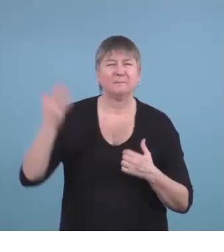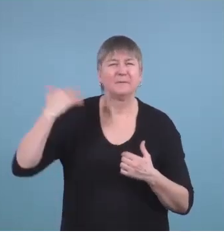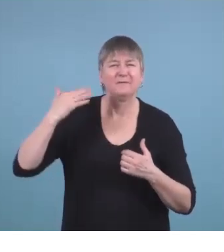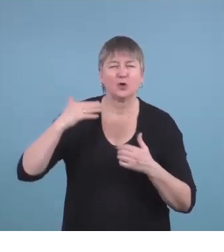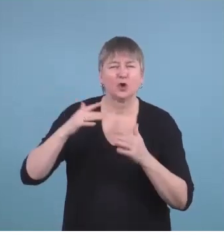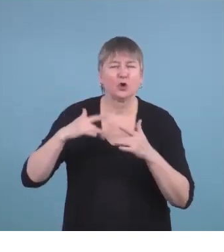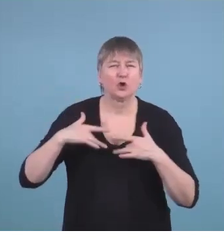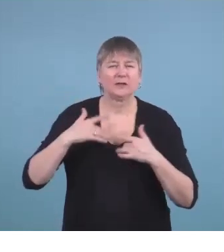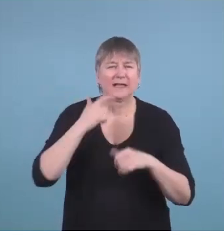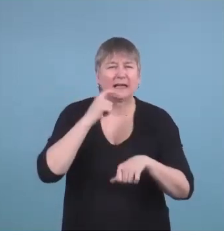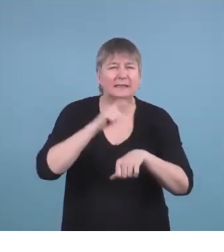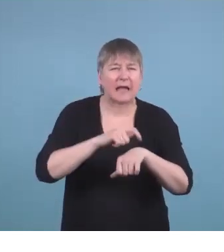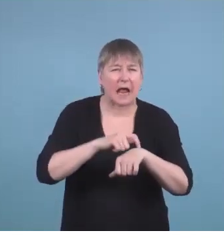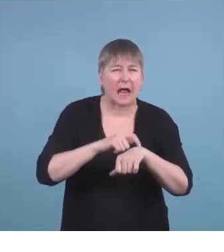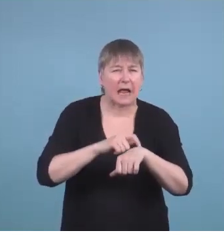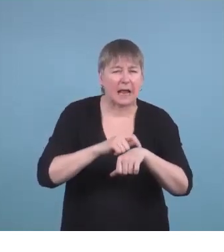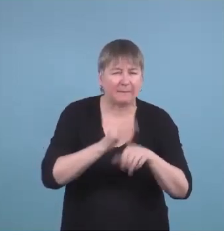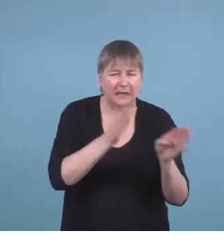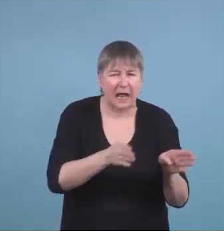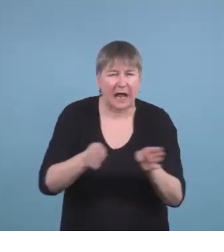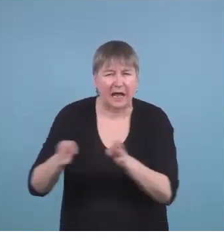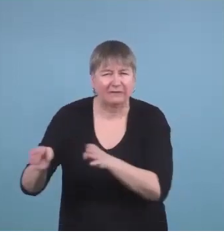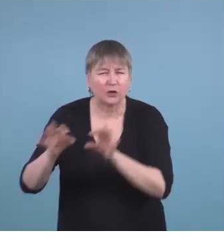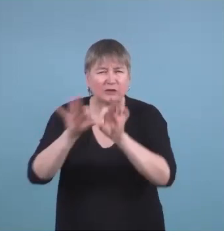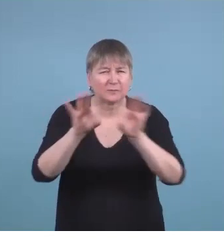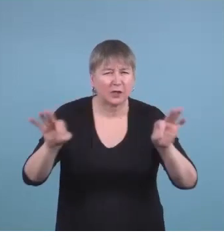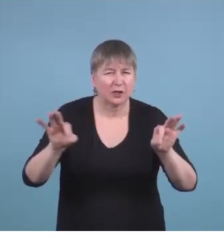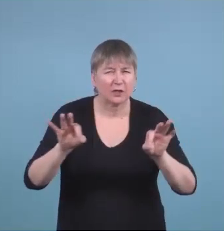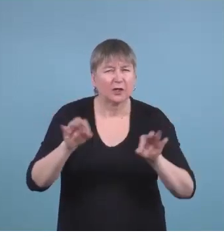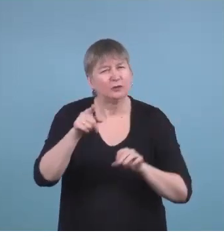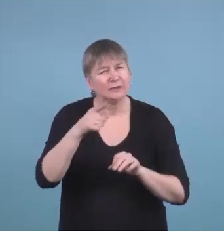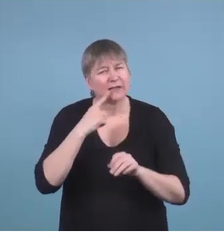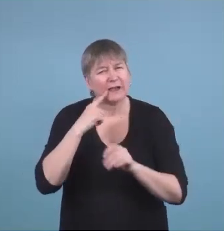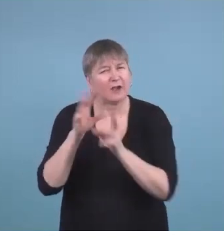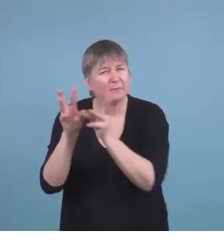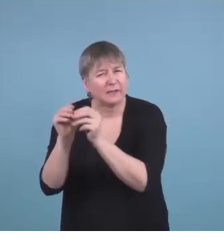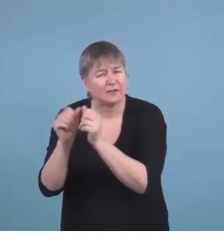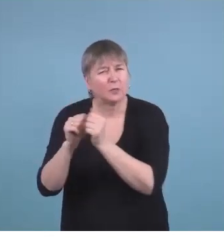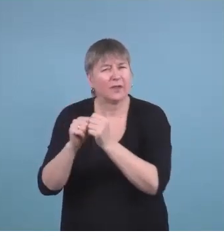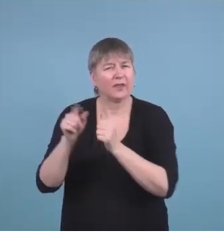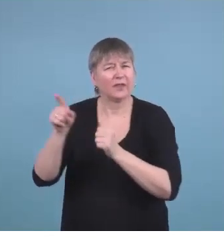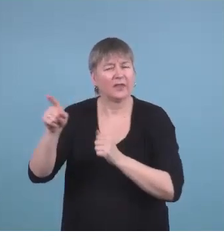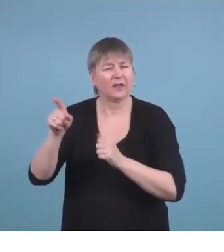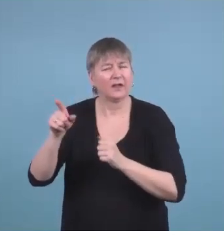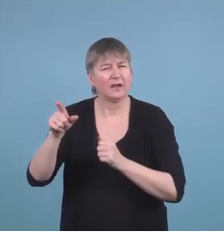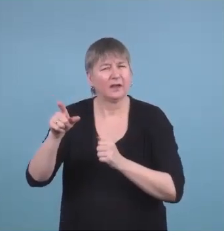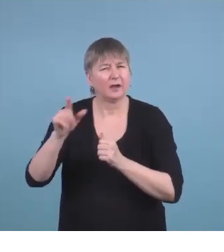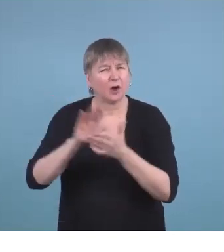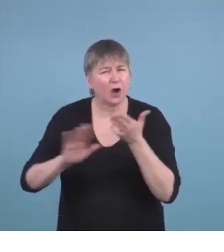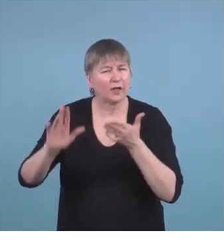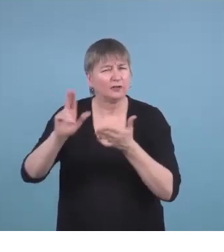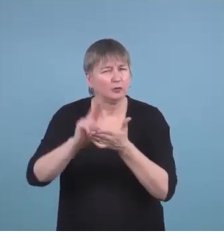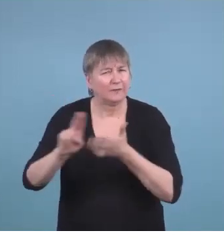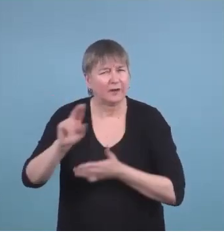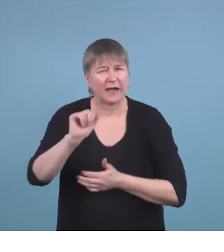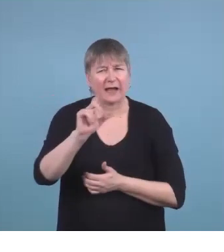the timelines for diploma students. You mentioned you have meetings with university or college advisory boards. I'm